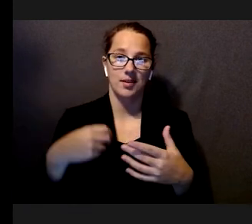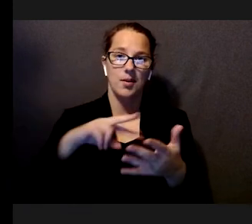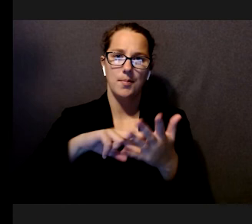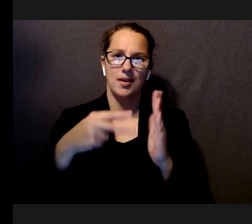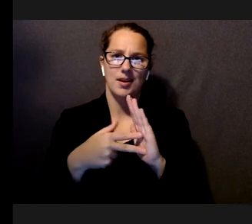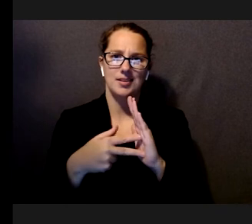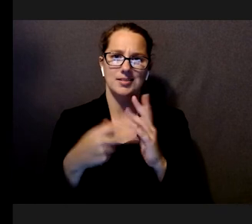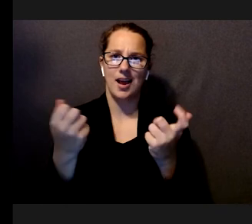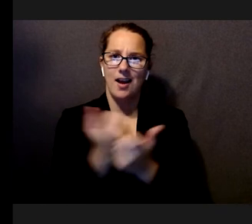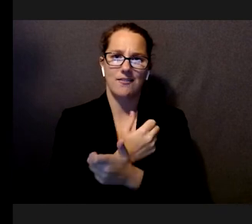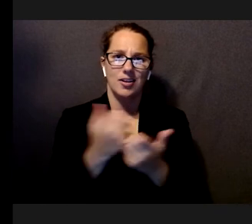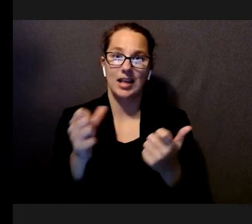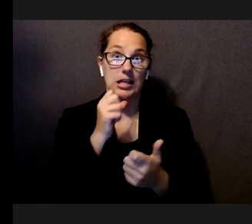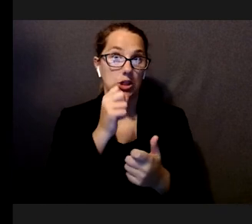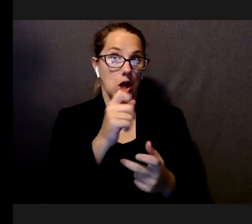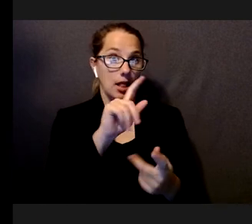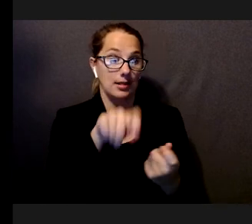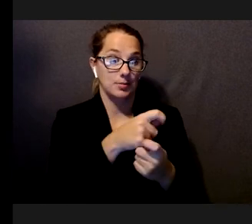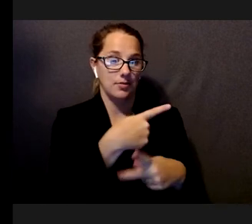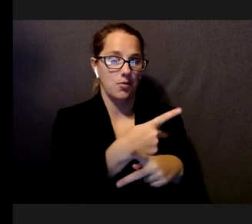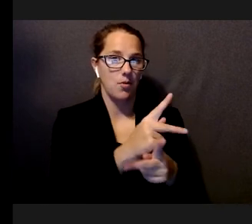but the product itself into grayscale.